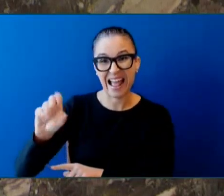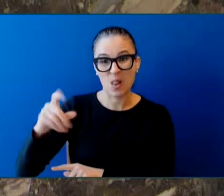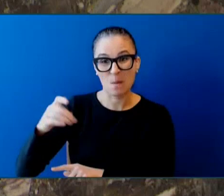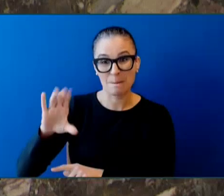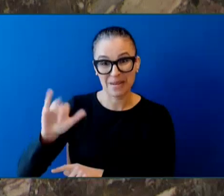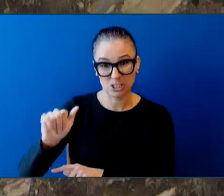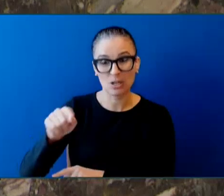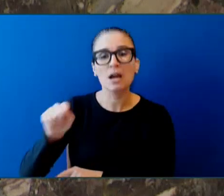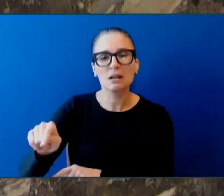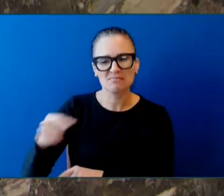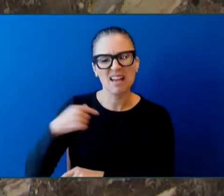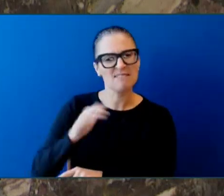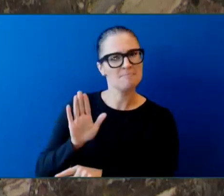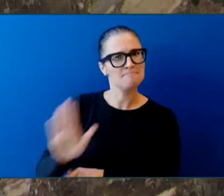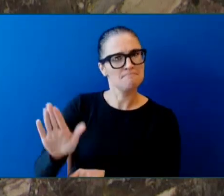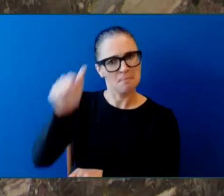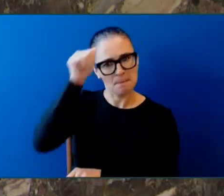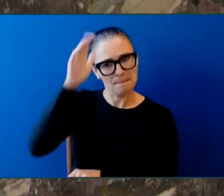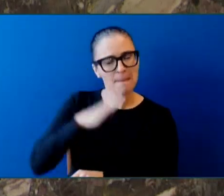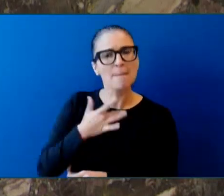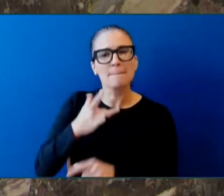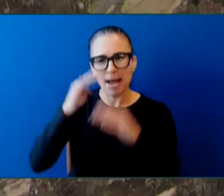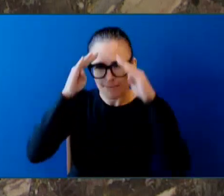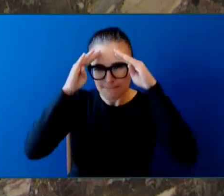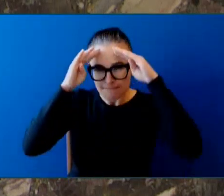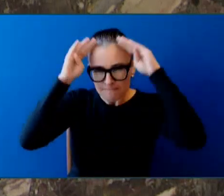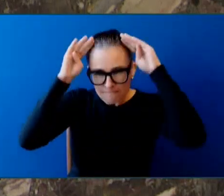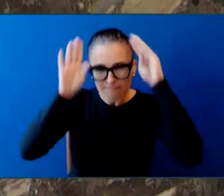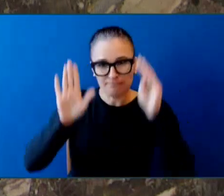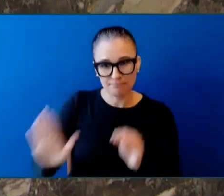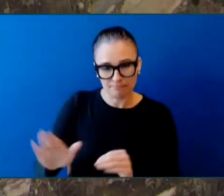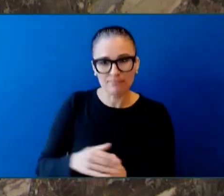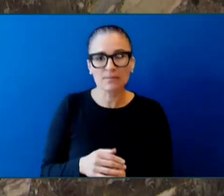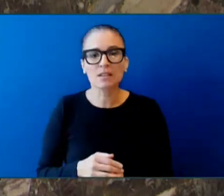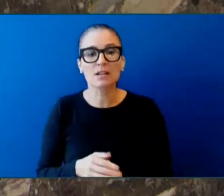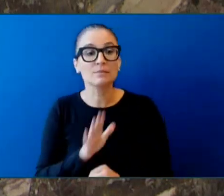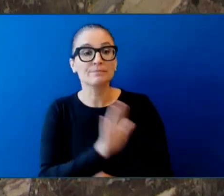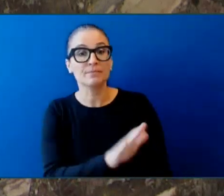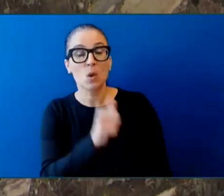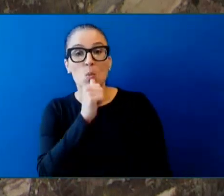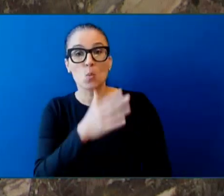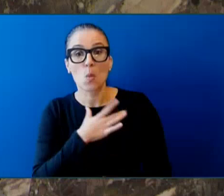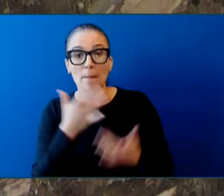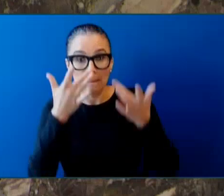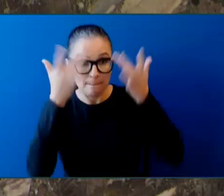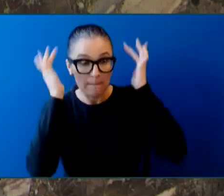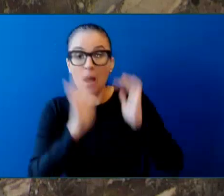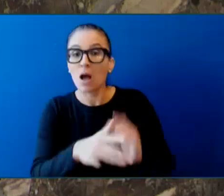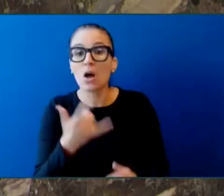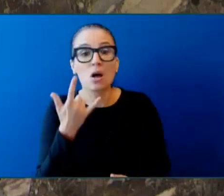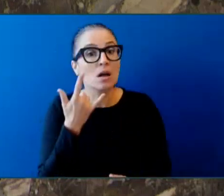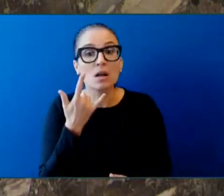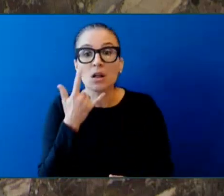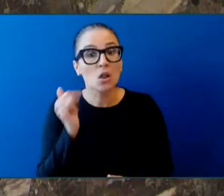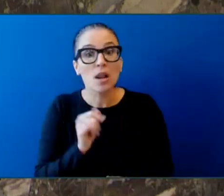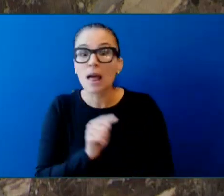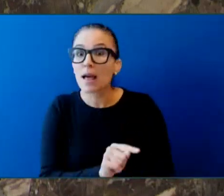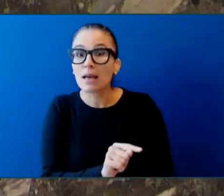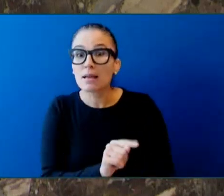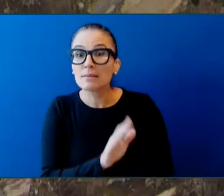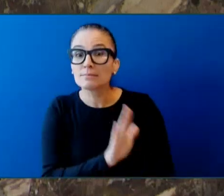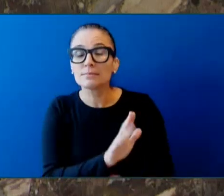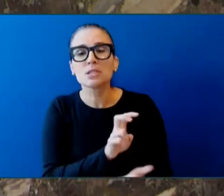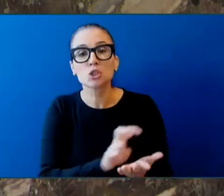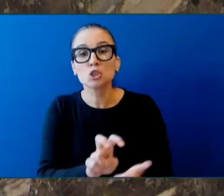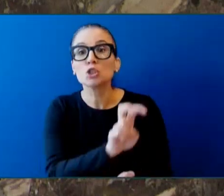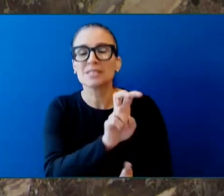for women. And everyone's journey to deal with it is unique. I was on a ferry recently, and a woman approached me and asked